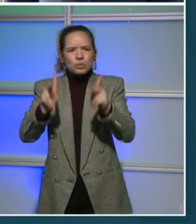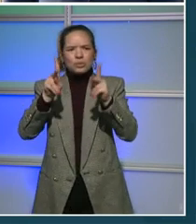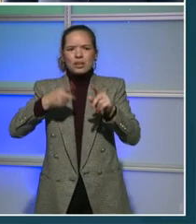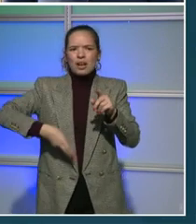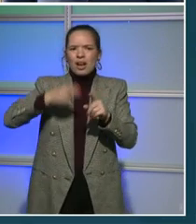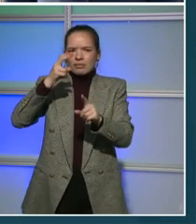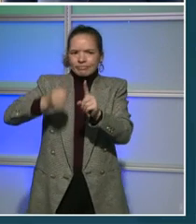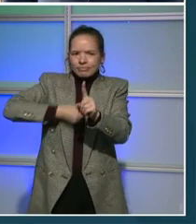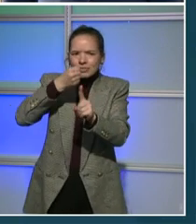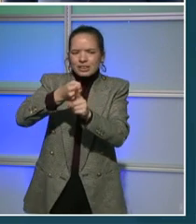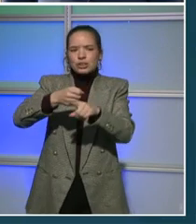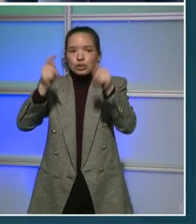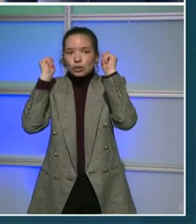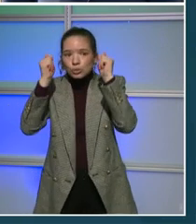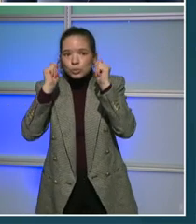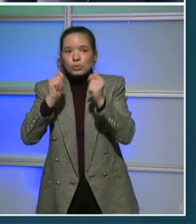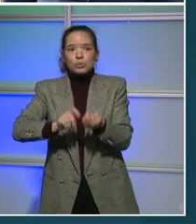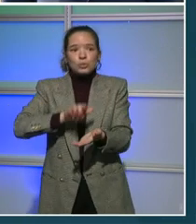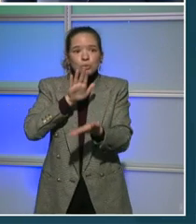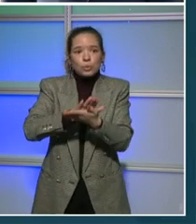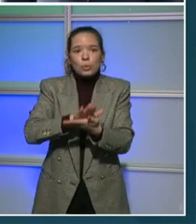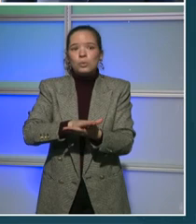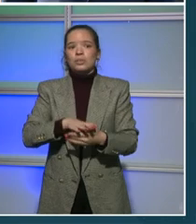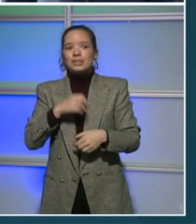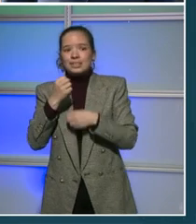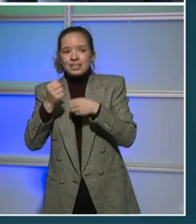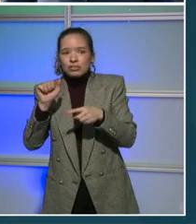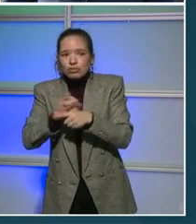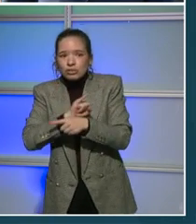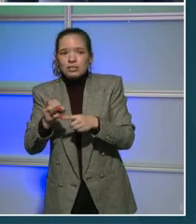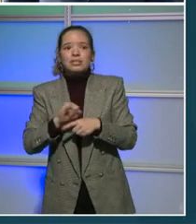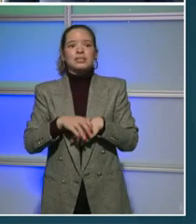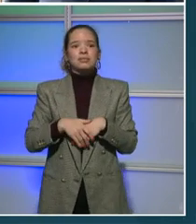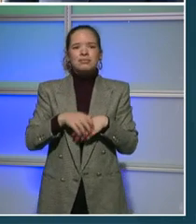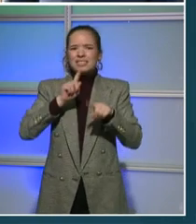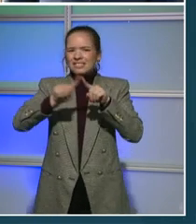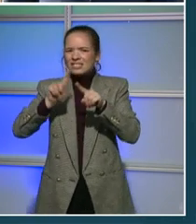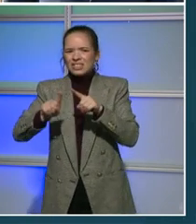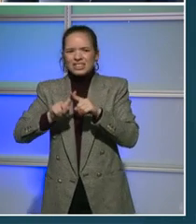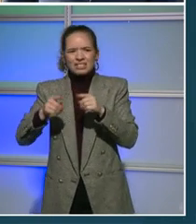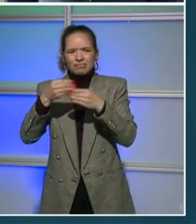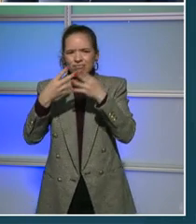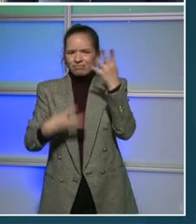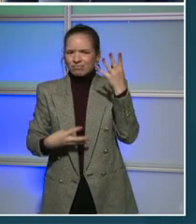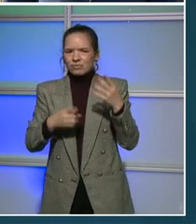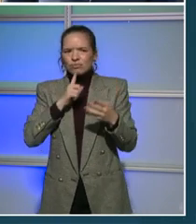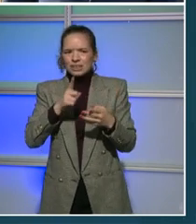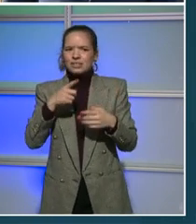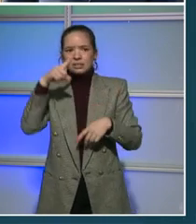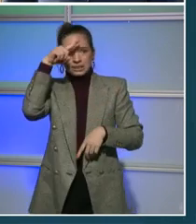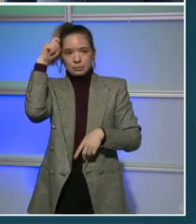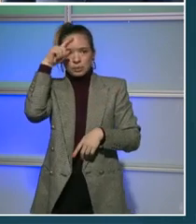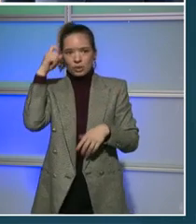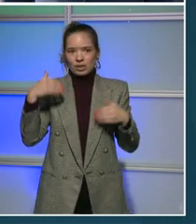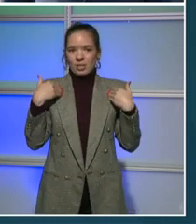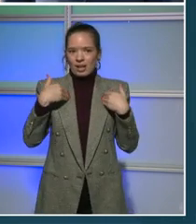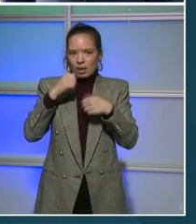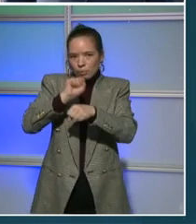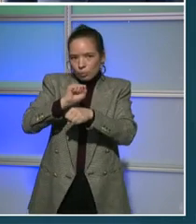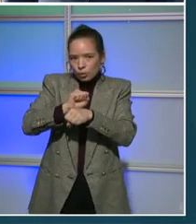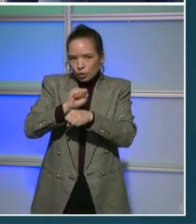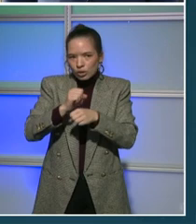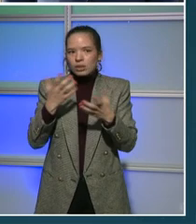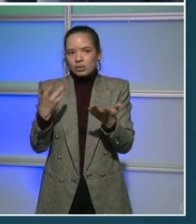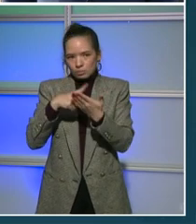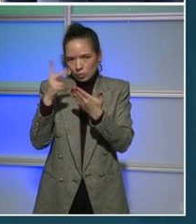school year internships, DPR boot camps, and of course the summer youth employment program. It's also why we